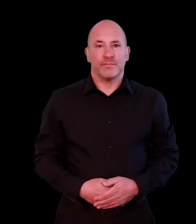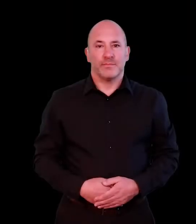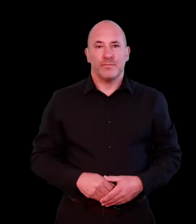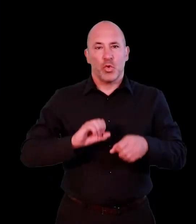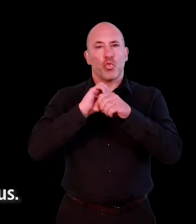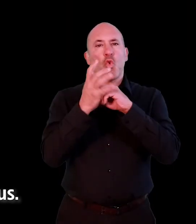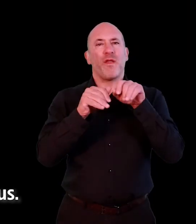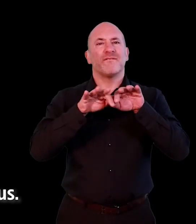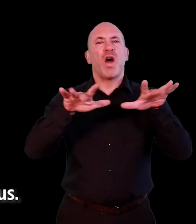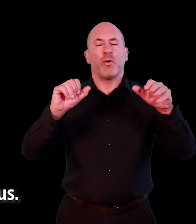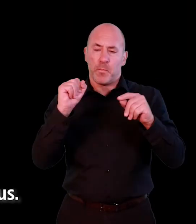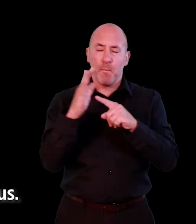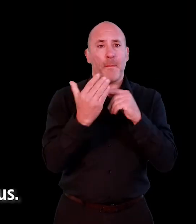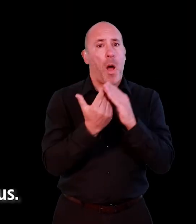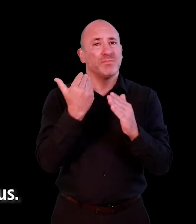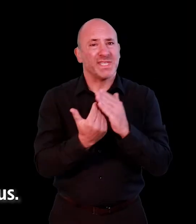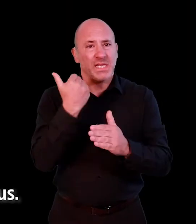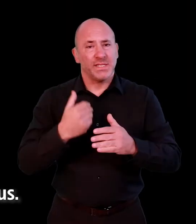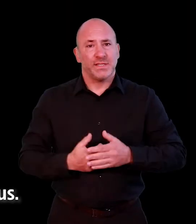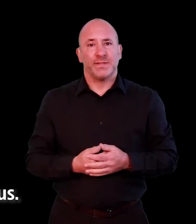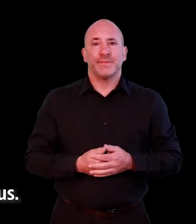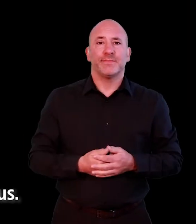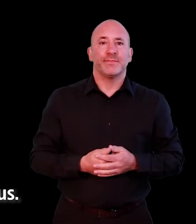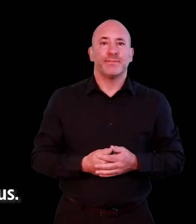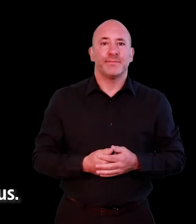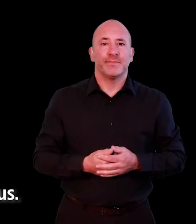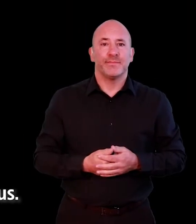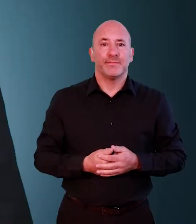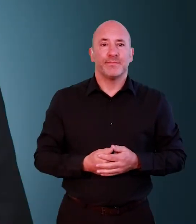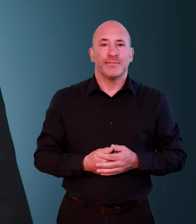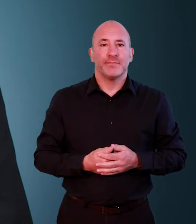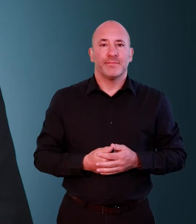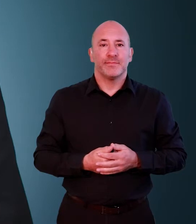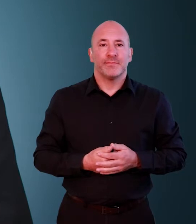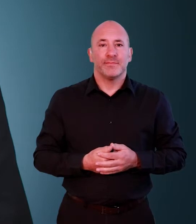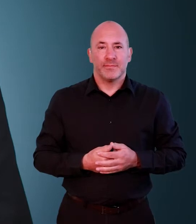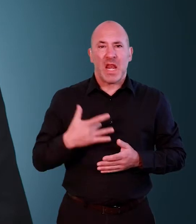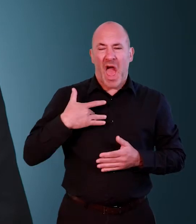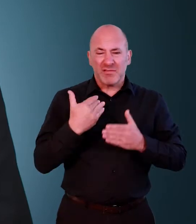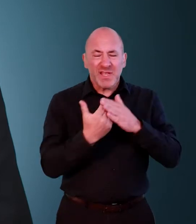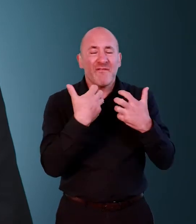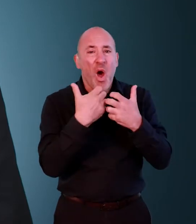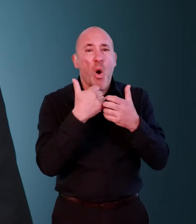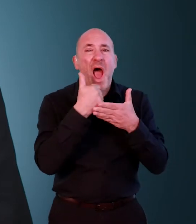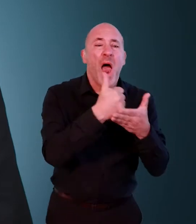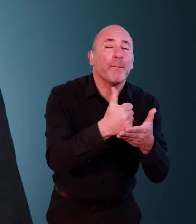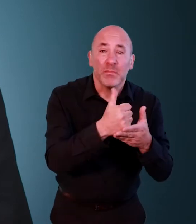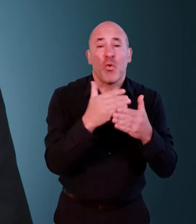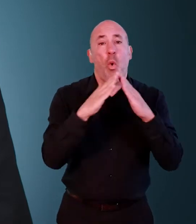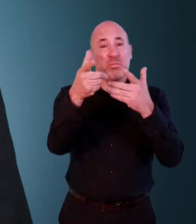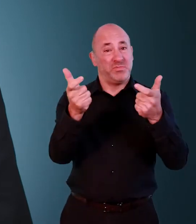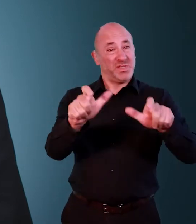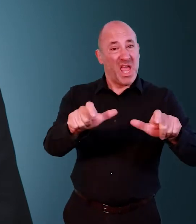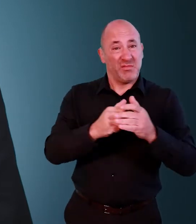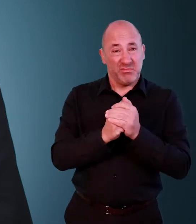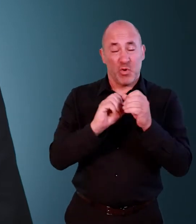This is a vital update about coronavirus. To help save lives, stay at home.